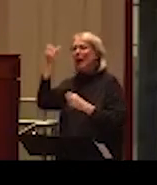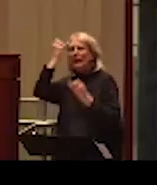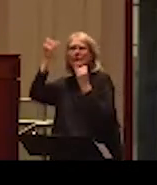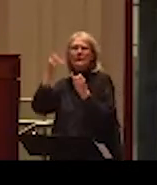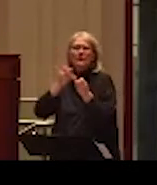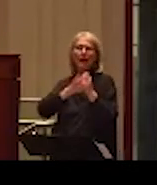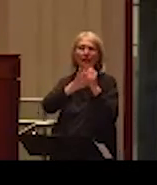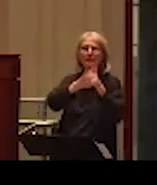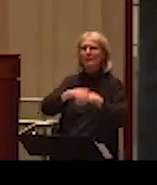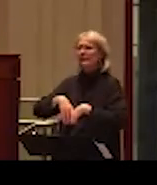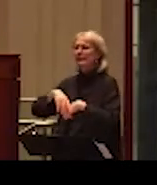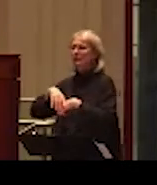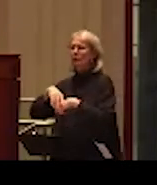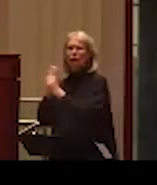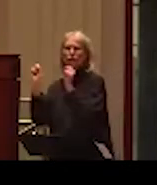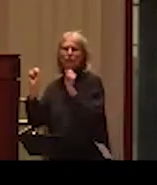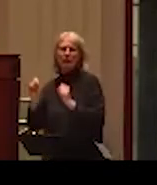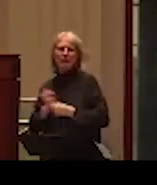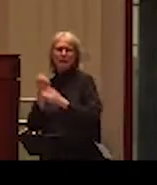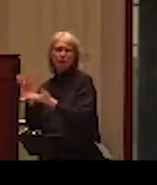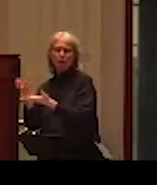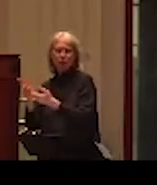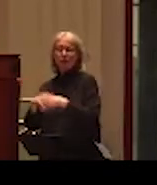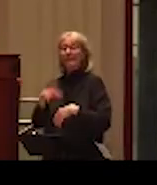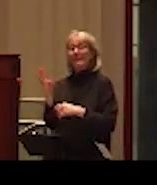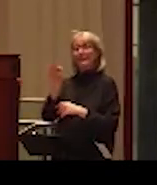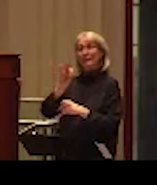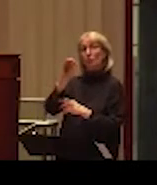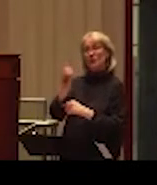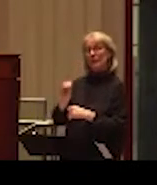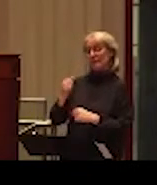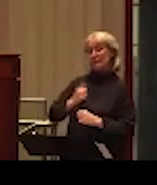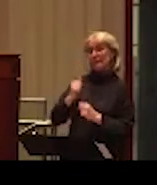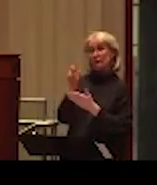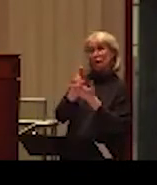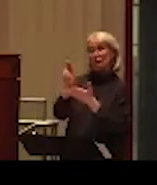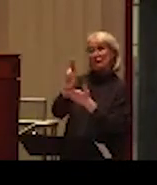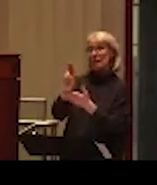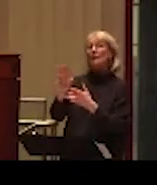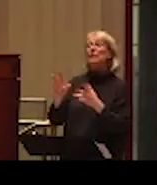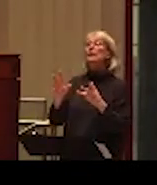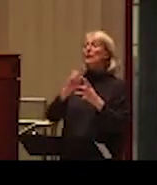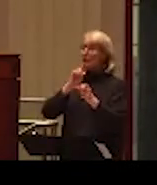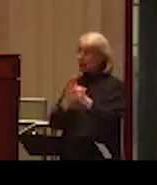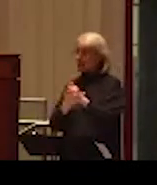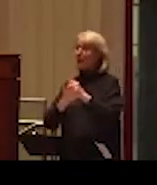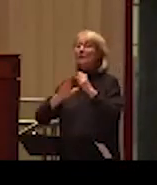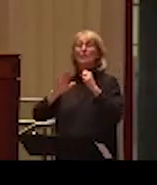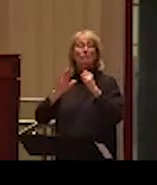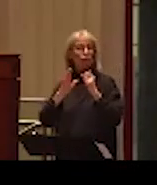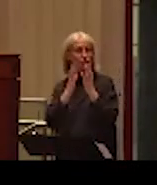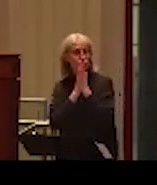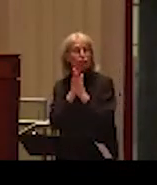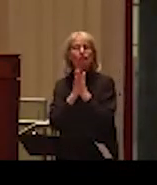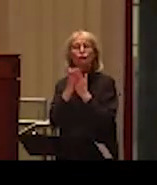And this report finds that, well, 69% of Canadian universities include a commitment to diversity and inclusion in their